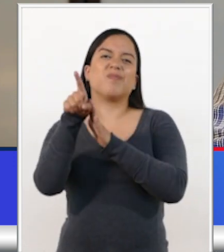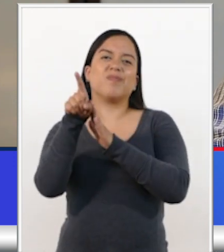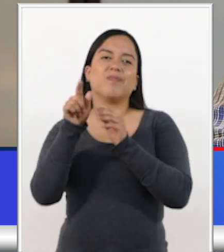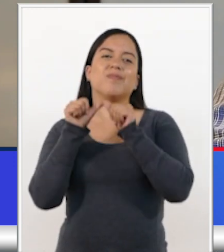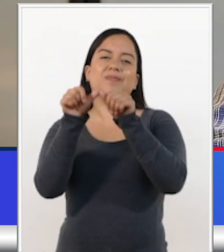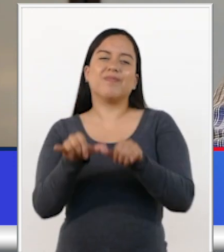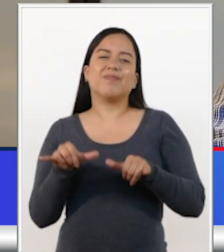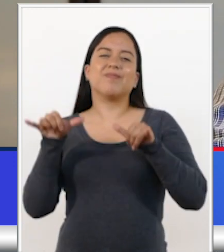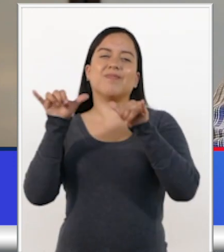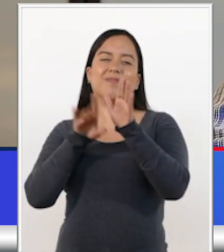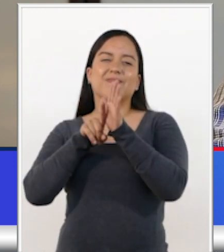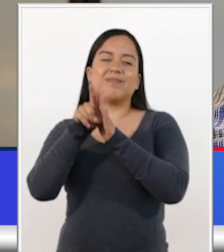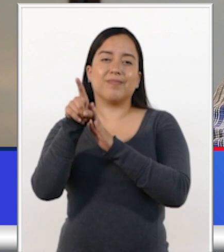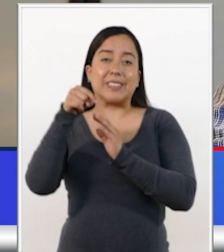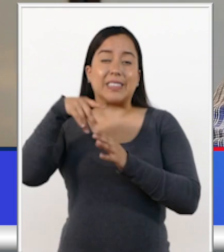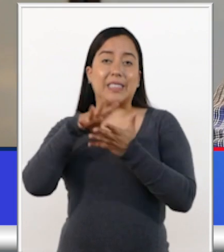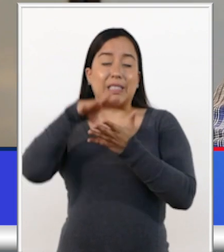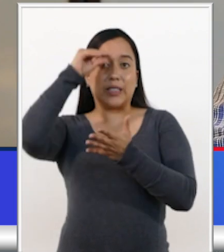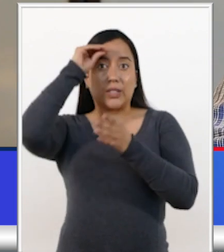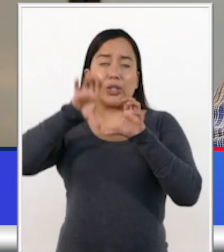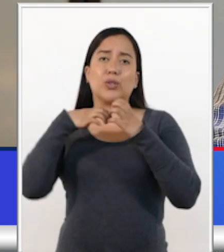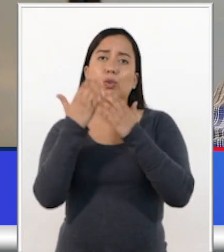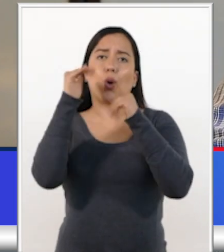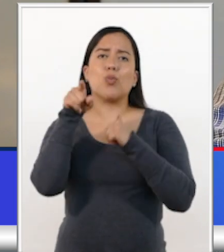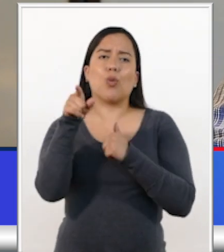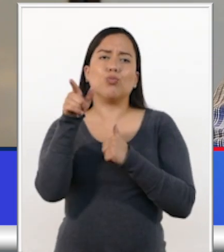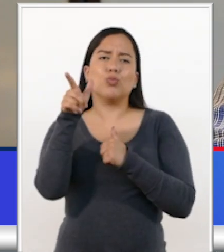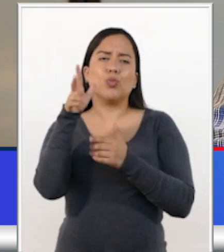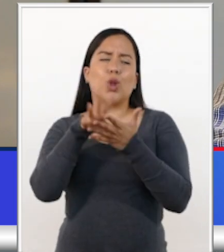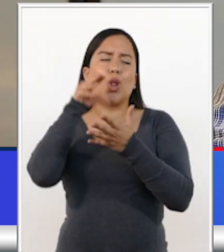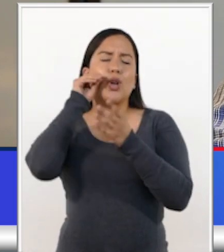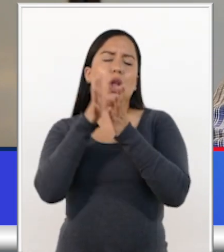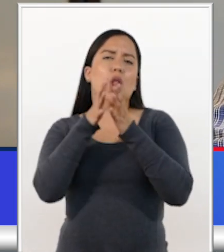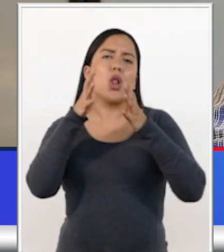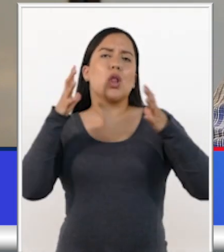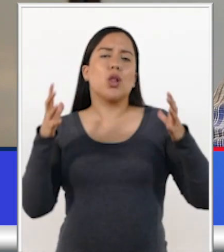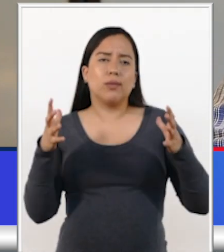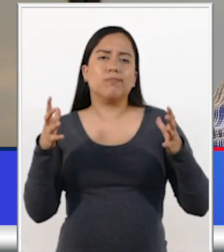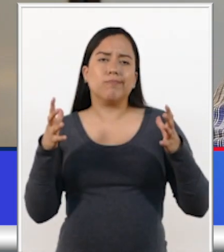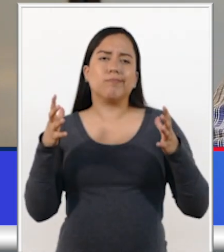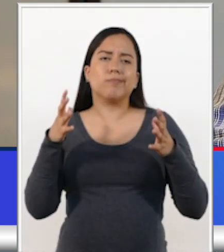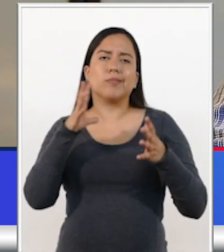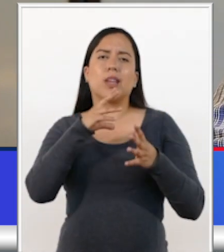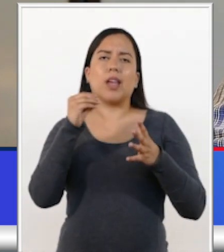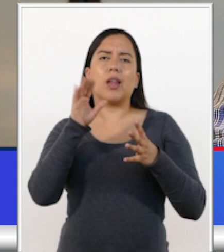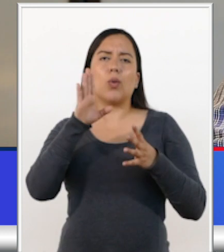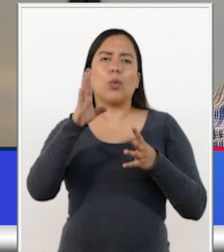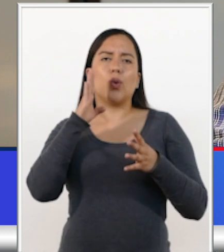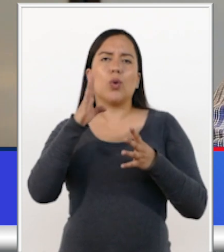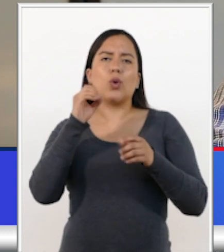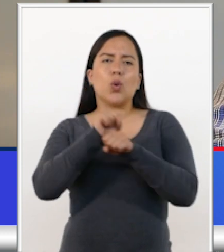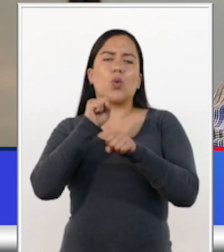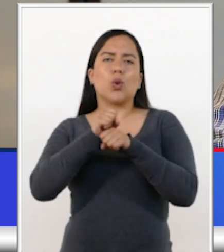We hope that you find this e-learning course enriching and that it empowers you to further enhance and multiply your